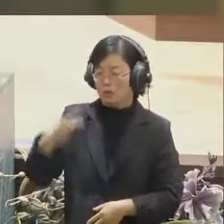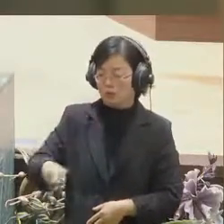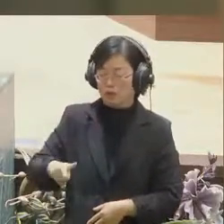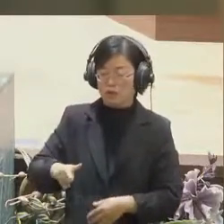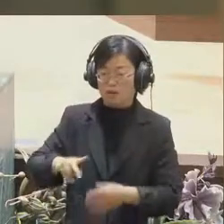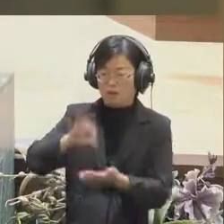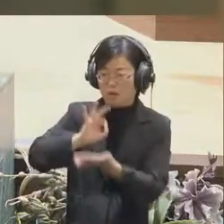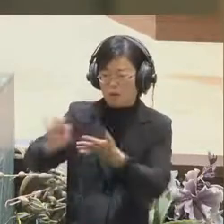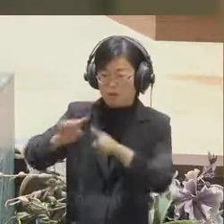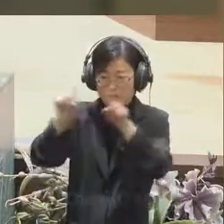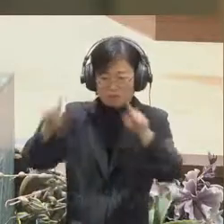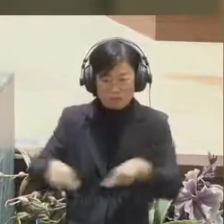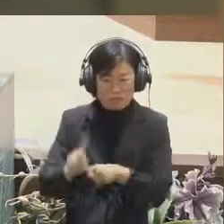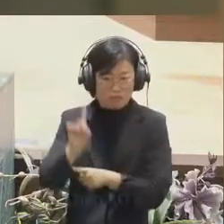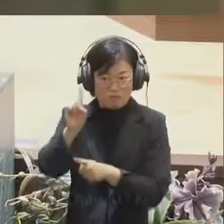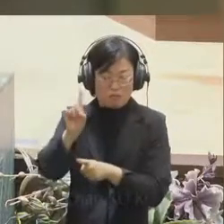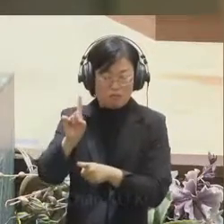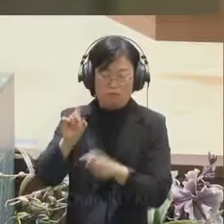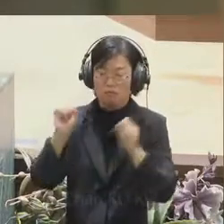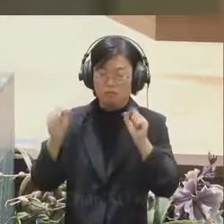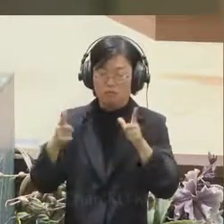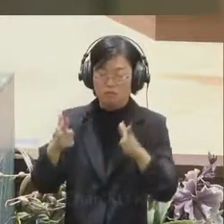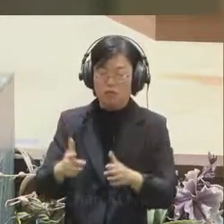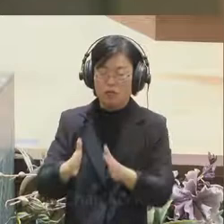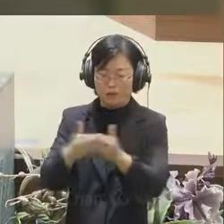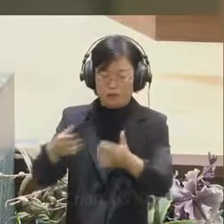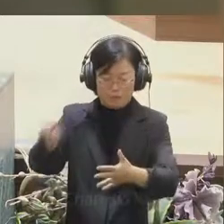who wants to adapt and create new.